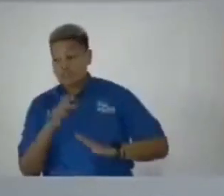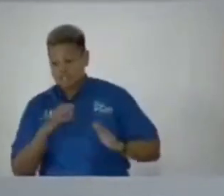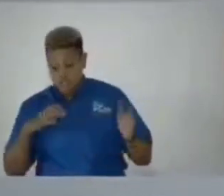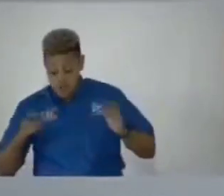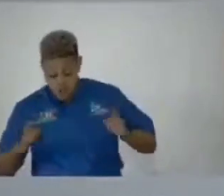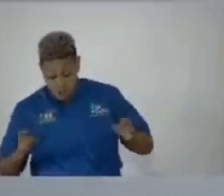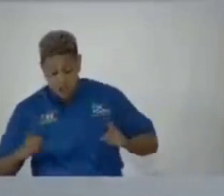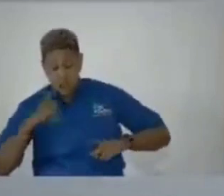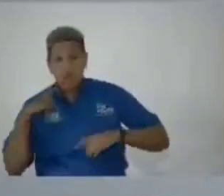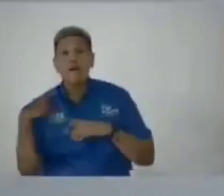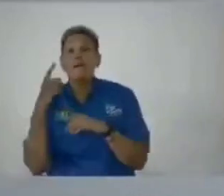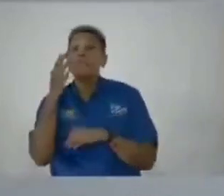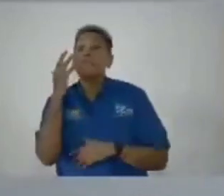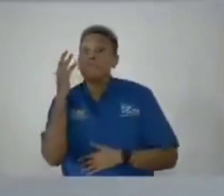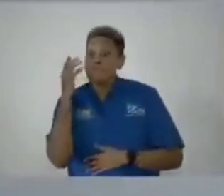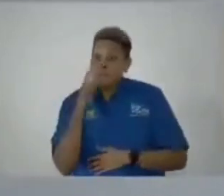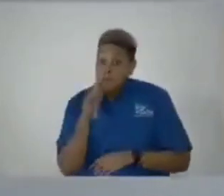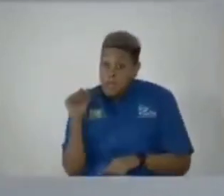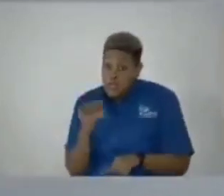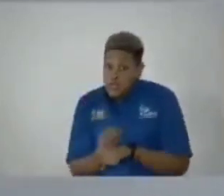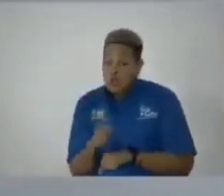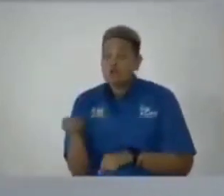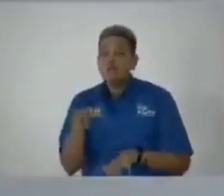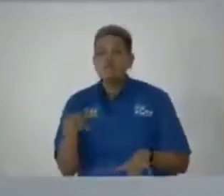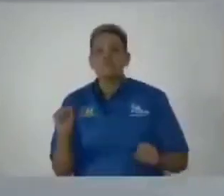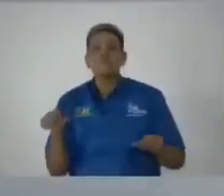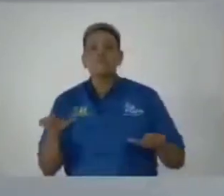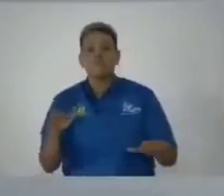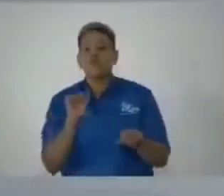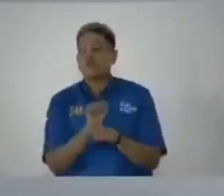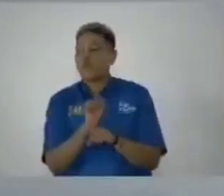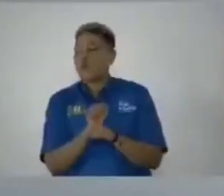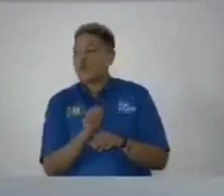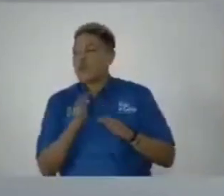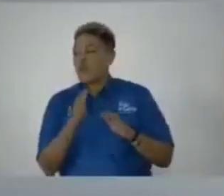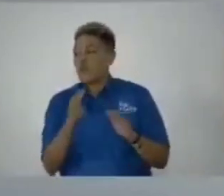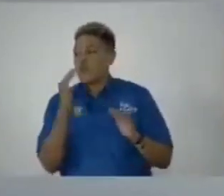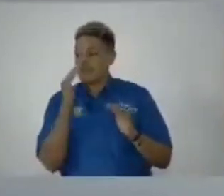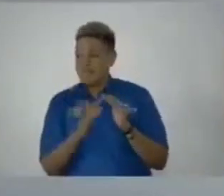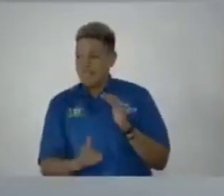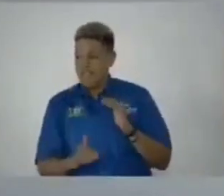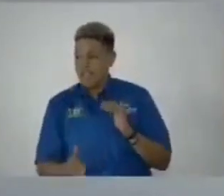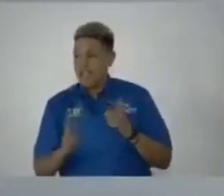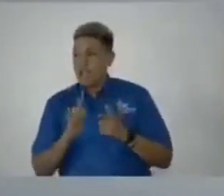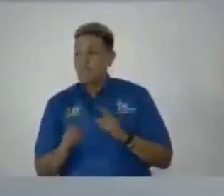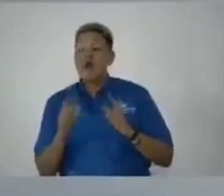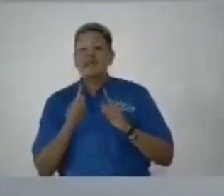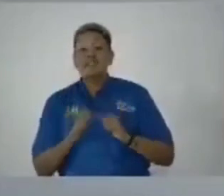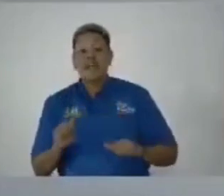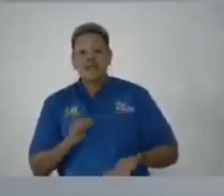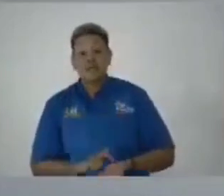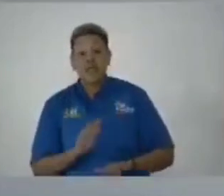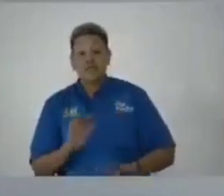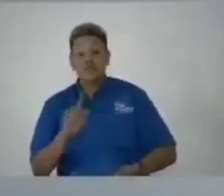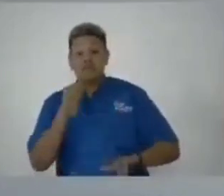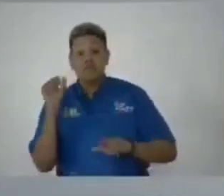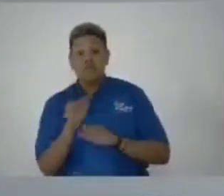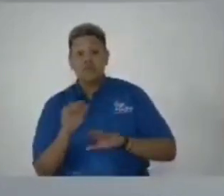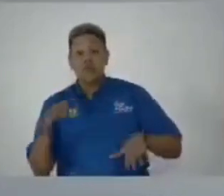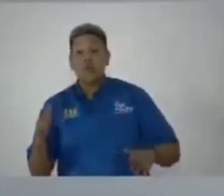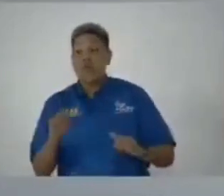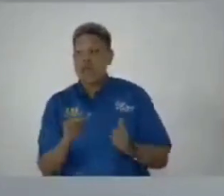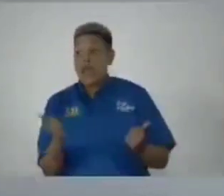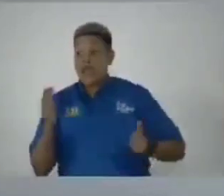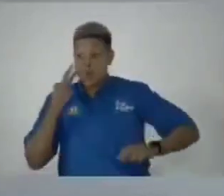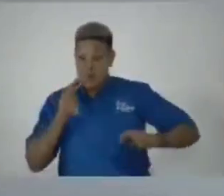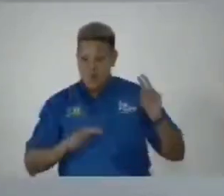to make sure that they carry out their work in a manner that is fear yes but at the same time ensuring that any